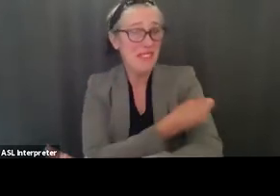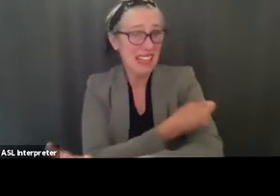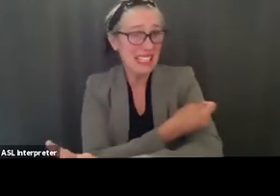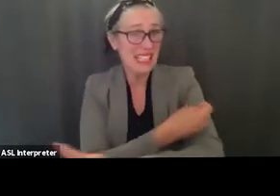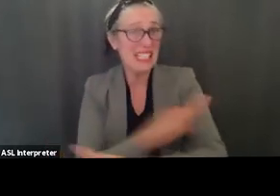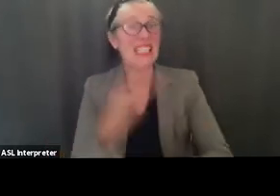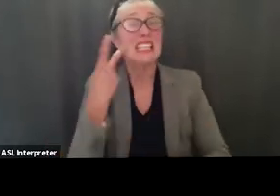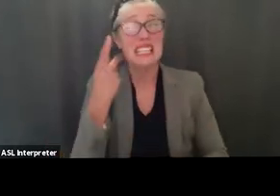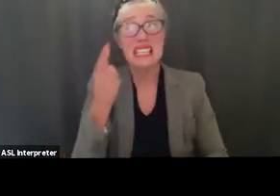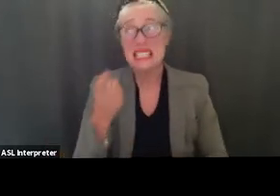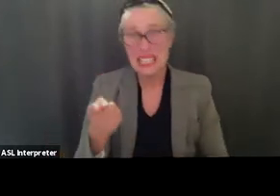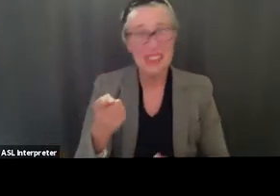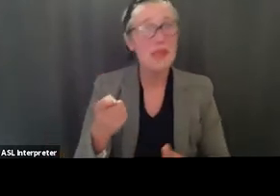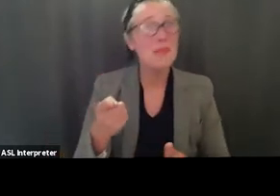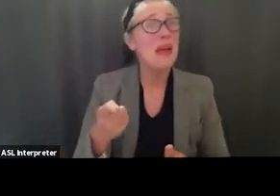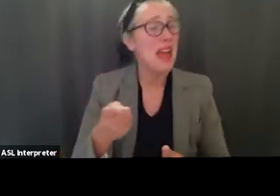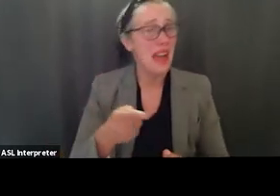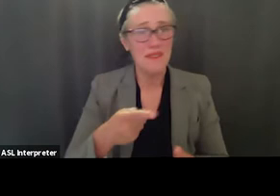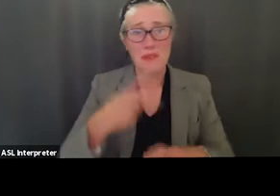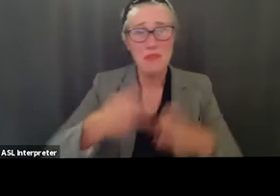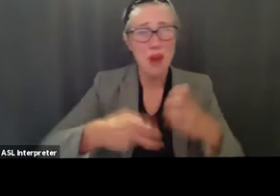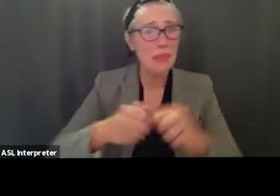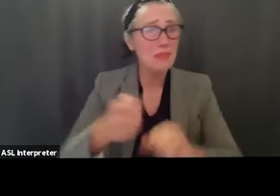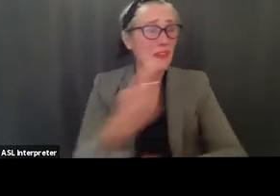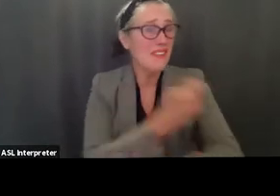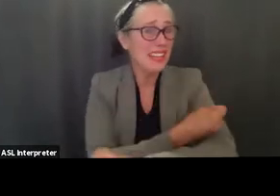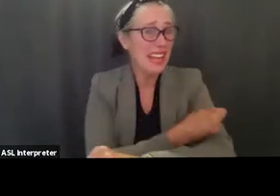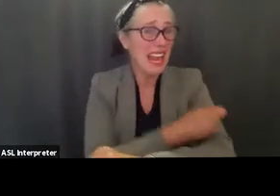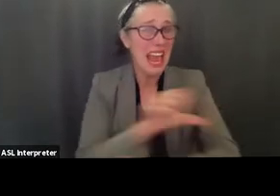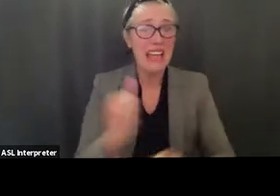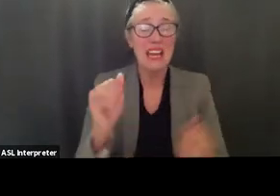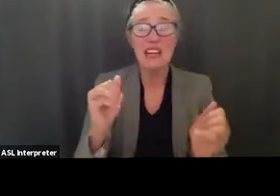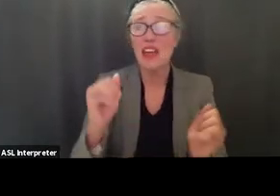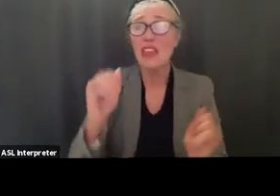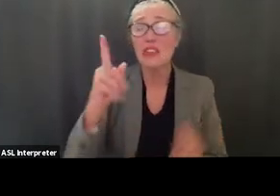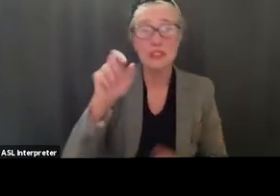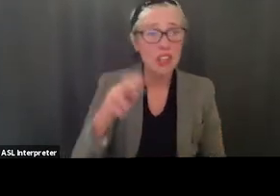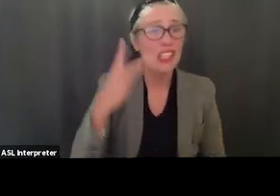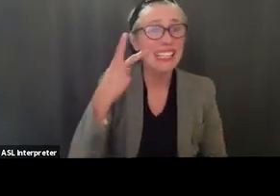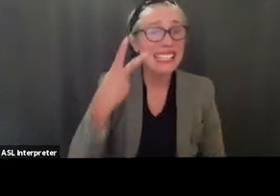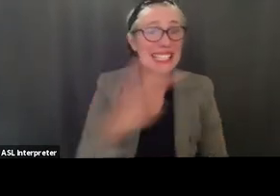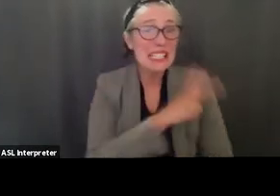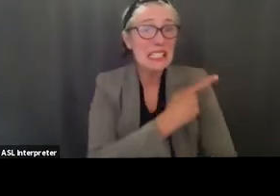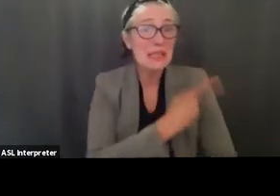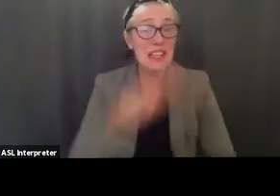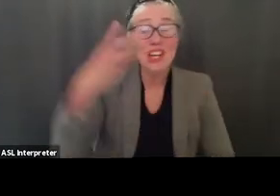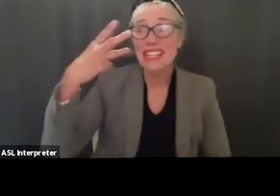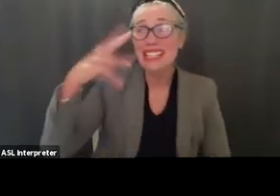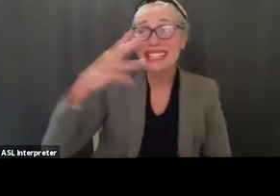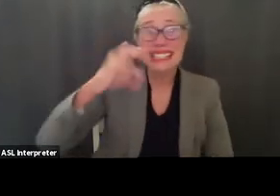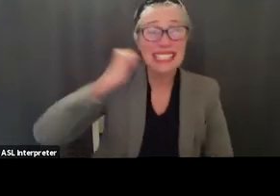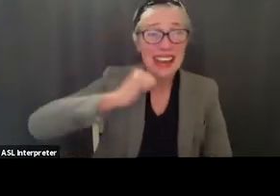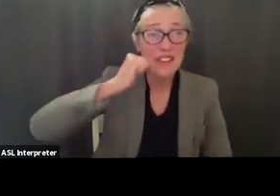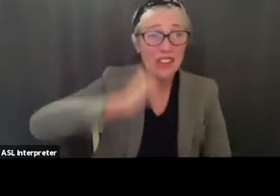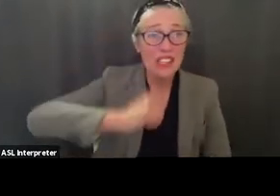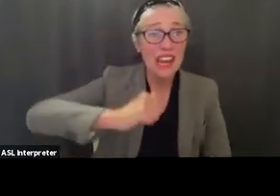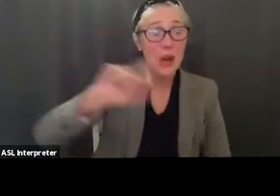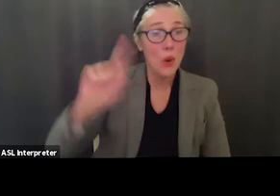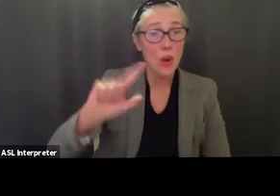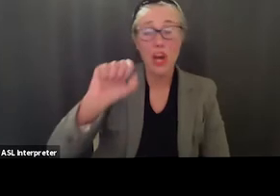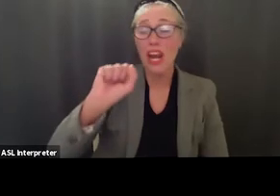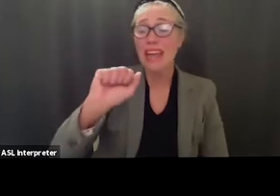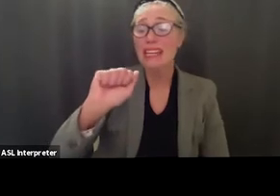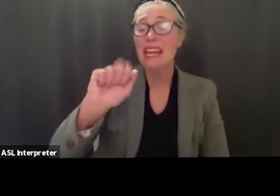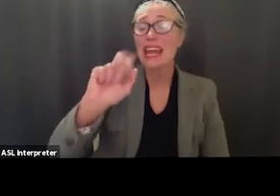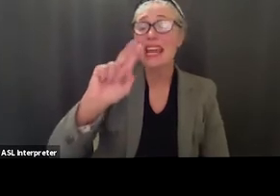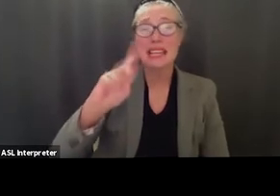another doctor that i know that he sees 16 pages a day at sansum and at least one of them he can contribute to a vaccine